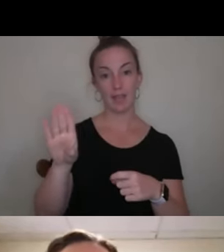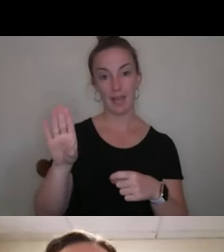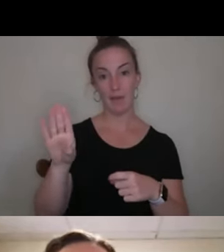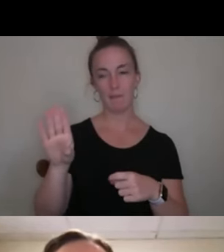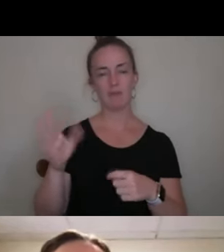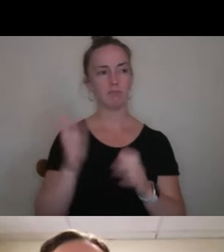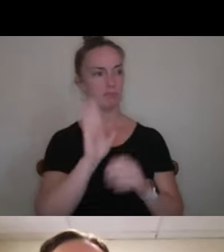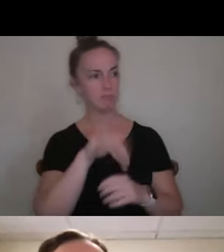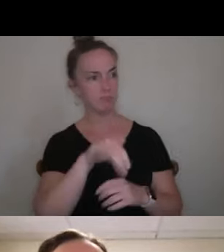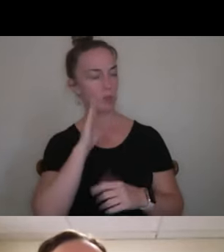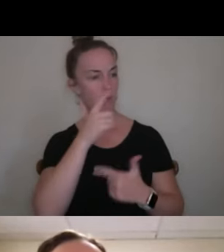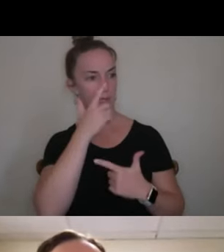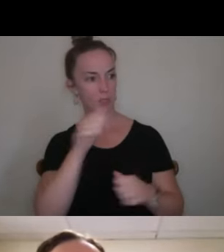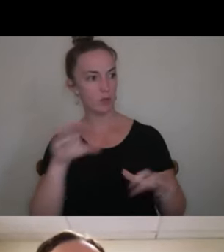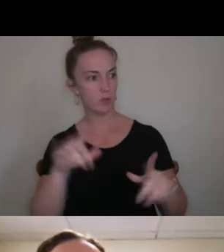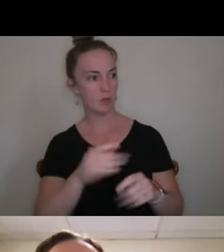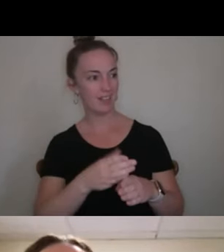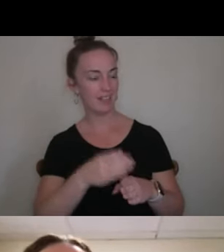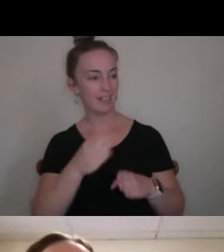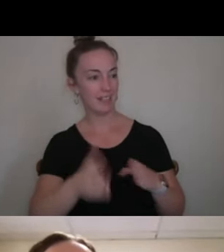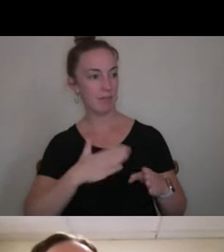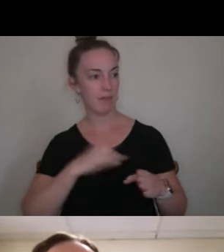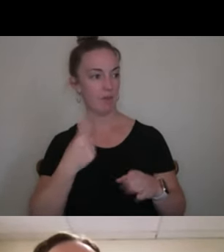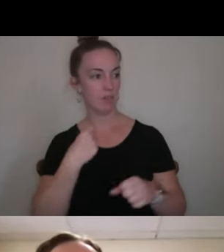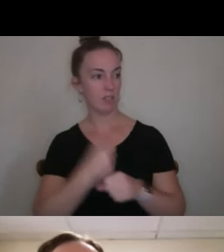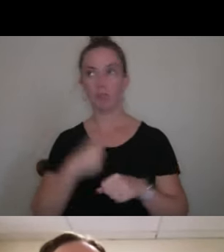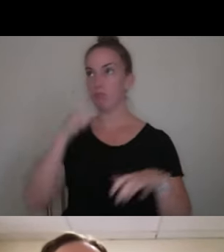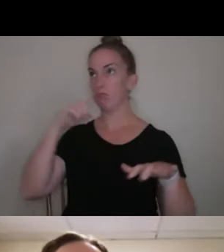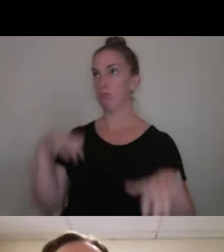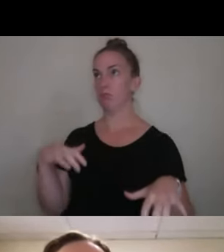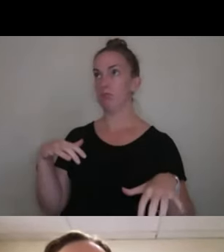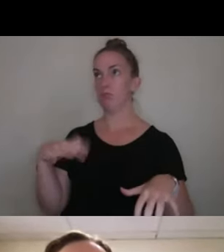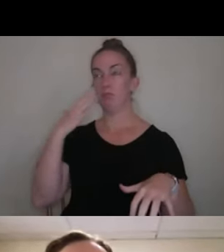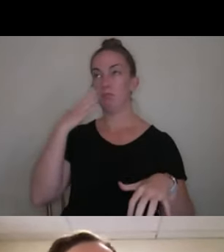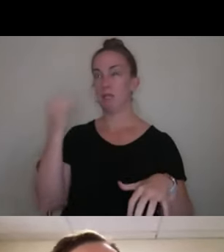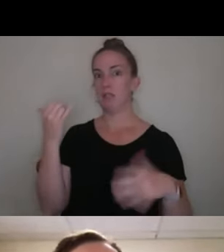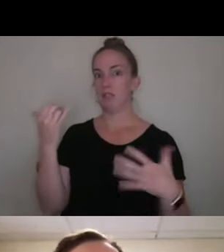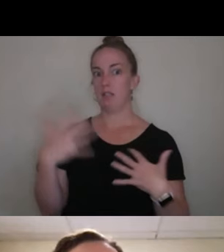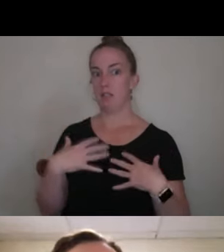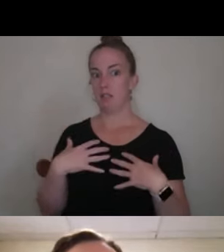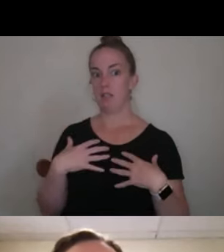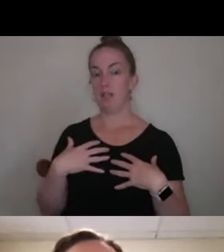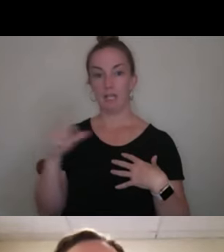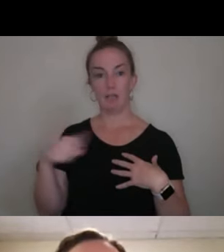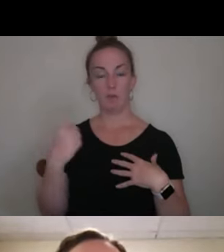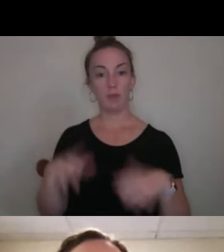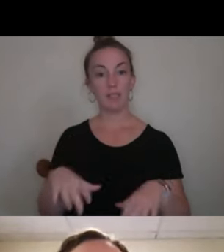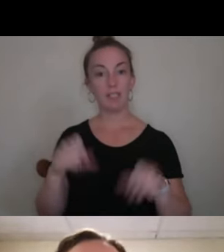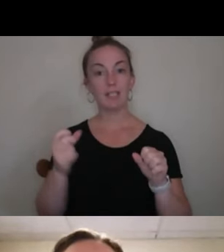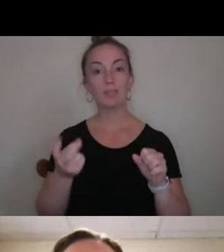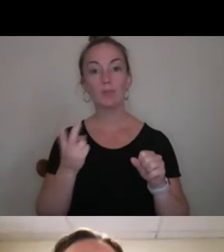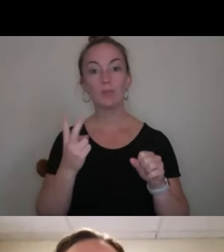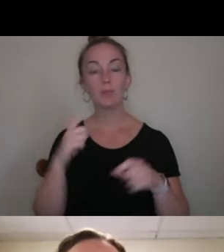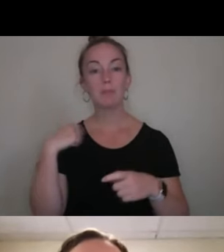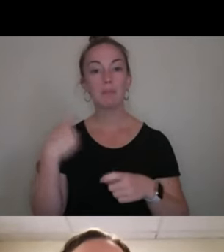in doing it at the end of my first year. And I was kind of shocked because I, you know, had only taken two Spanish classes at